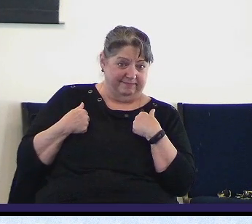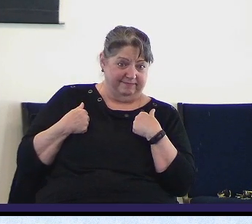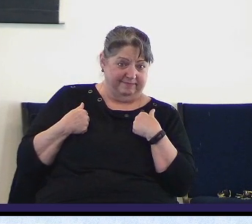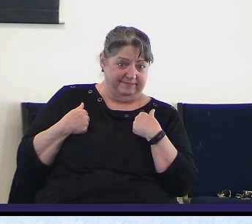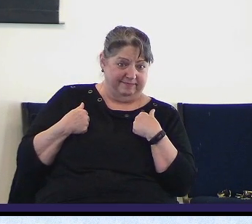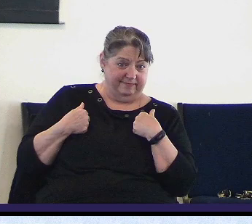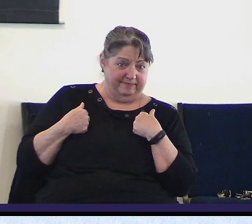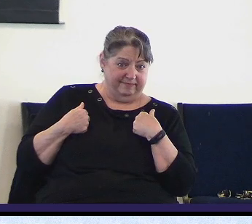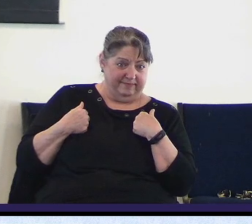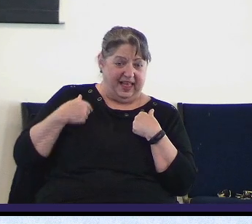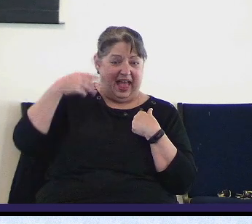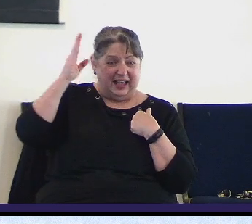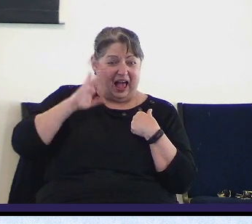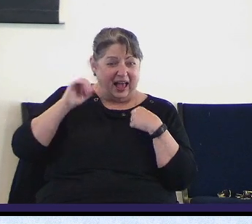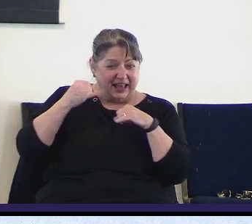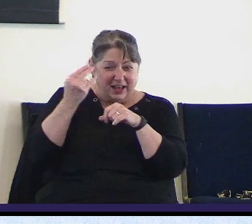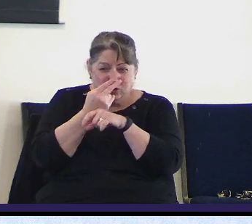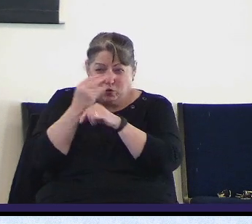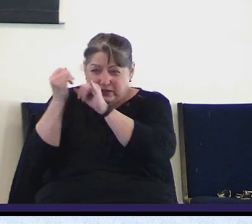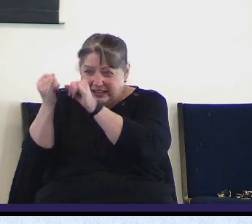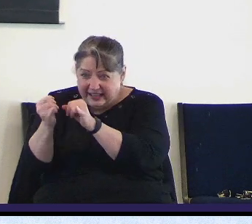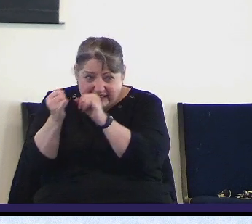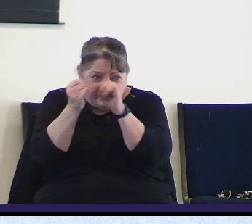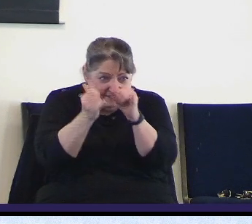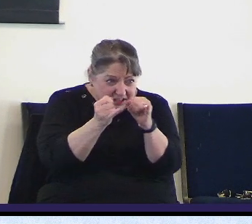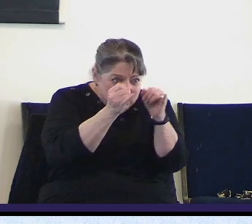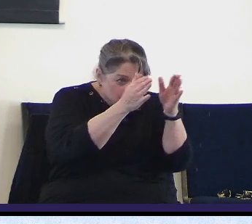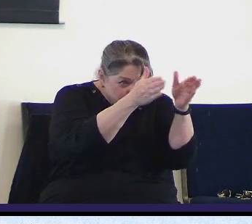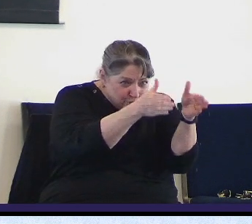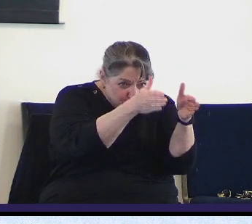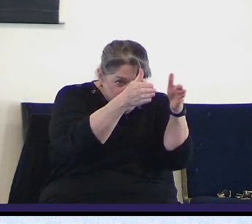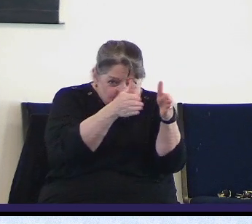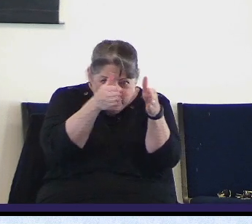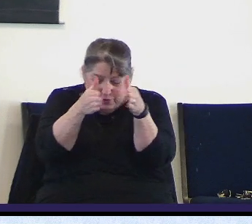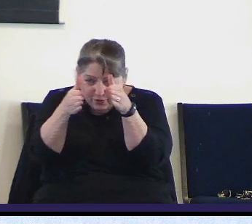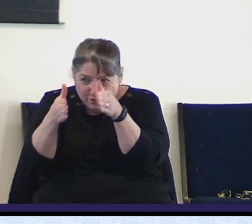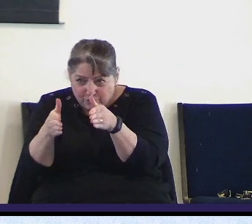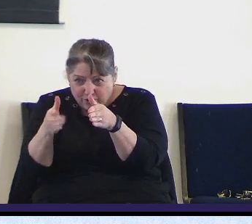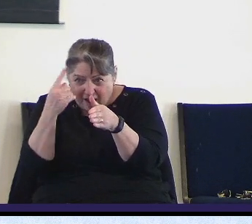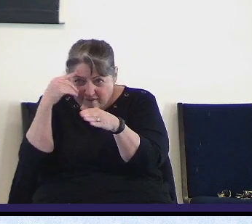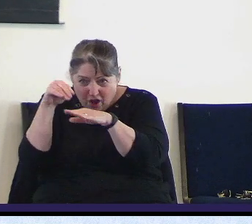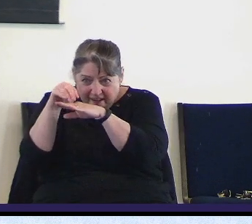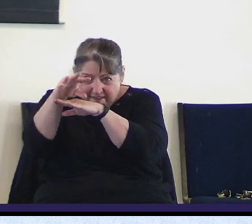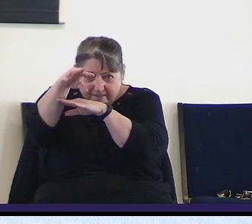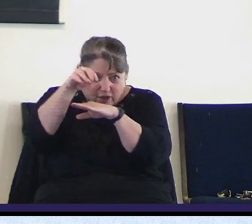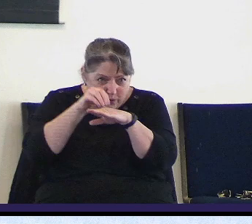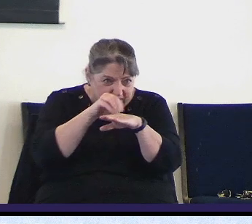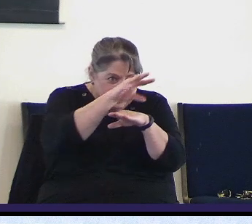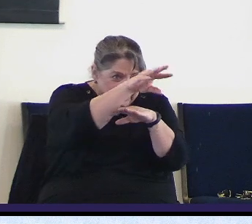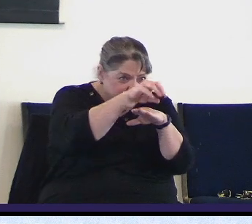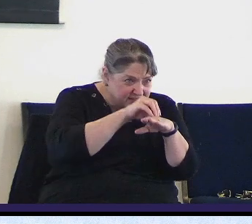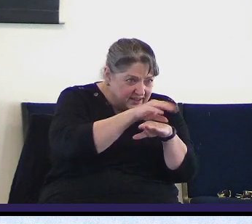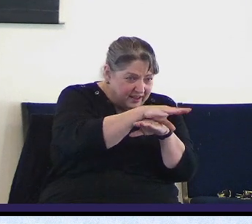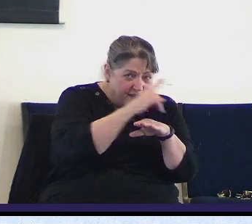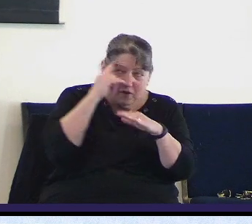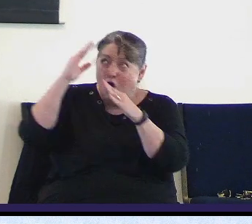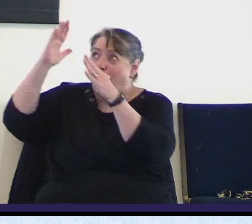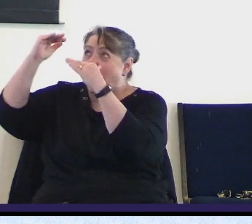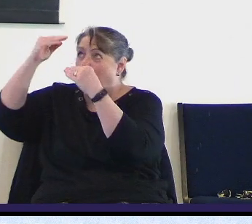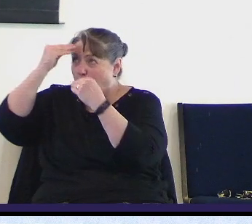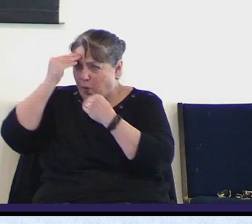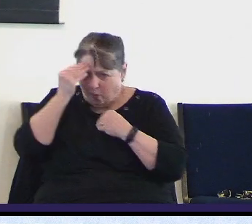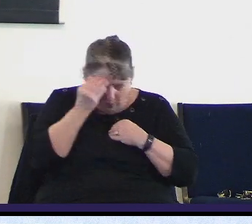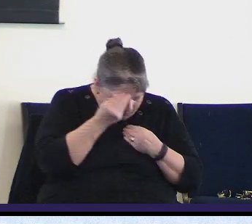in their scope wherever they're at to change and to touch lives and to provide hope in our situation